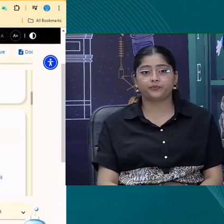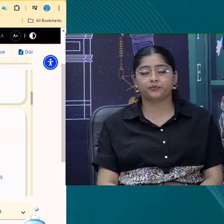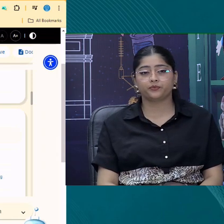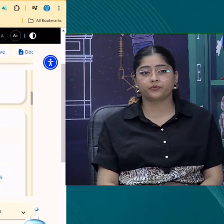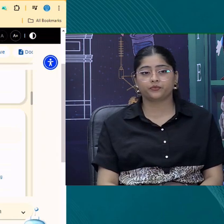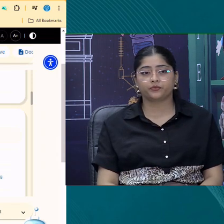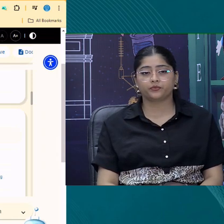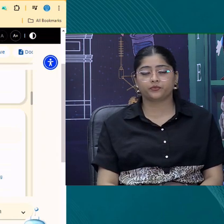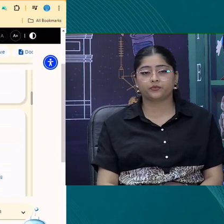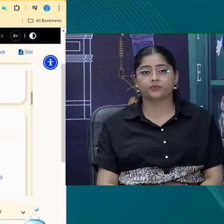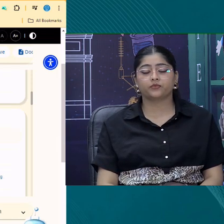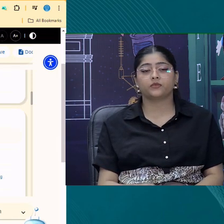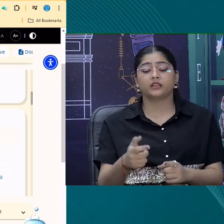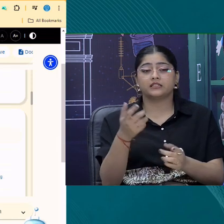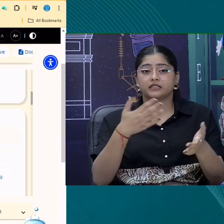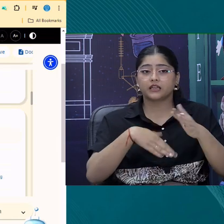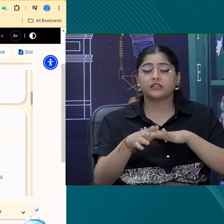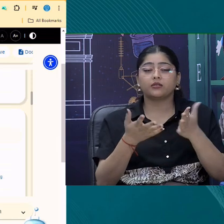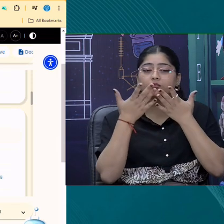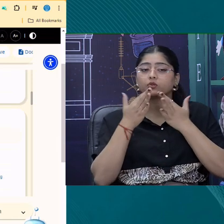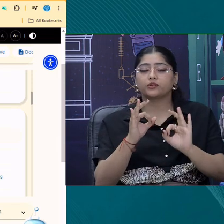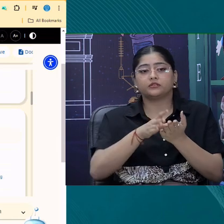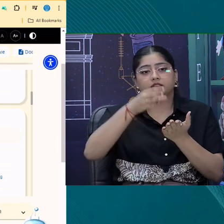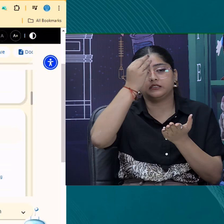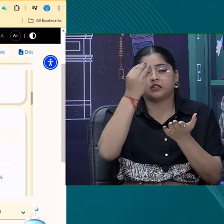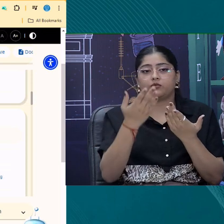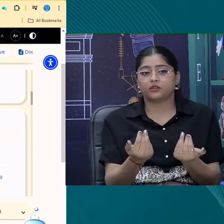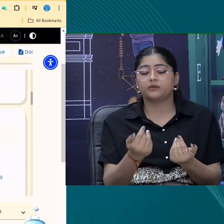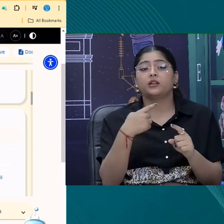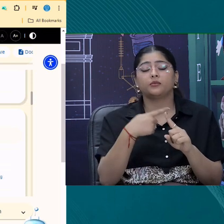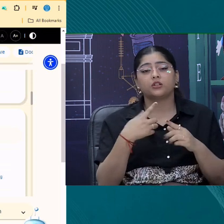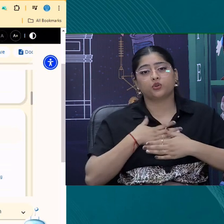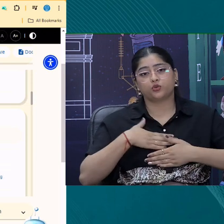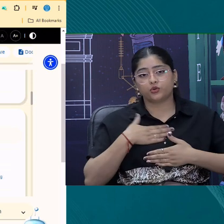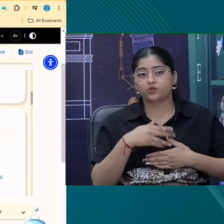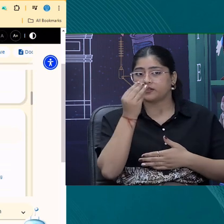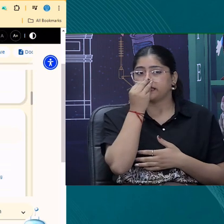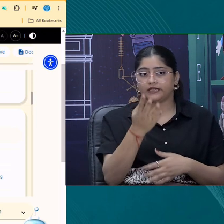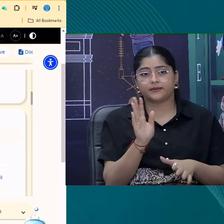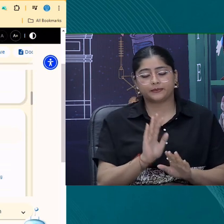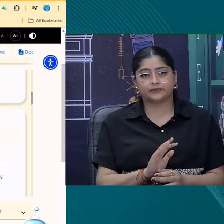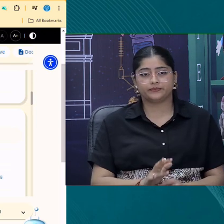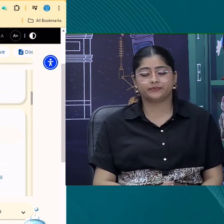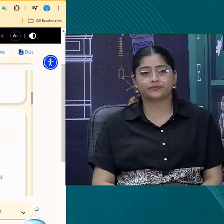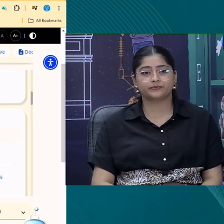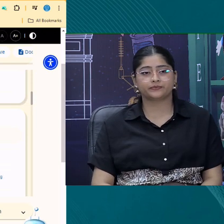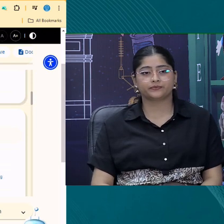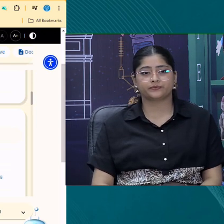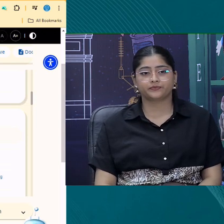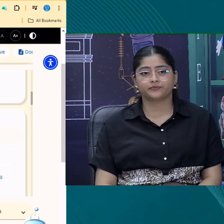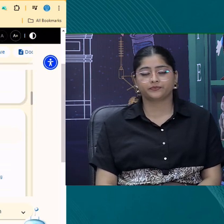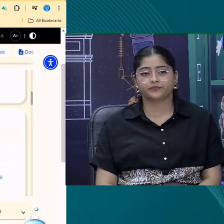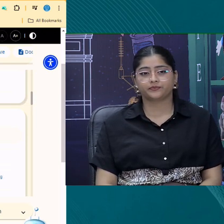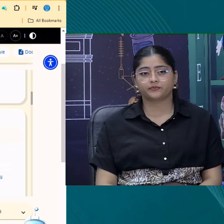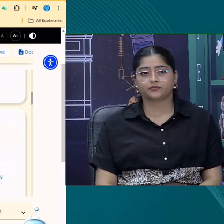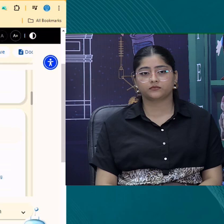mode and learn it beautifully. The naughty choose and he wondered. Poem written by